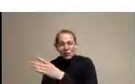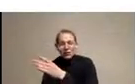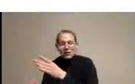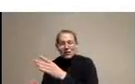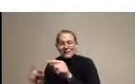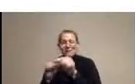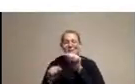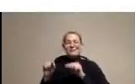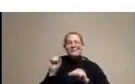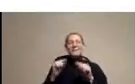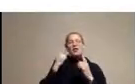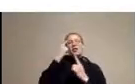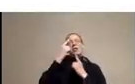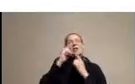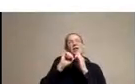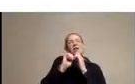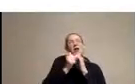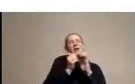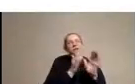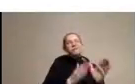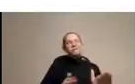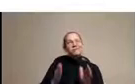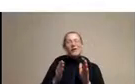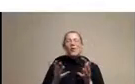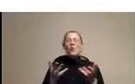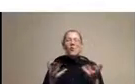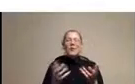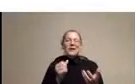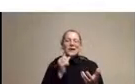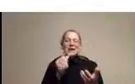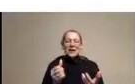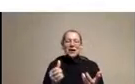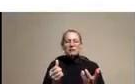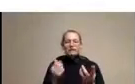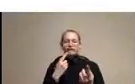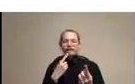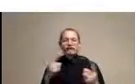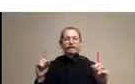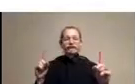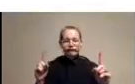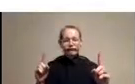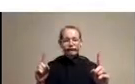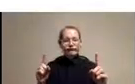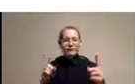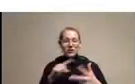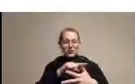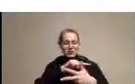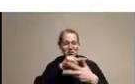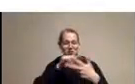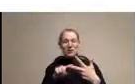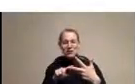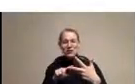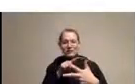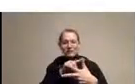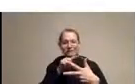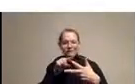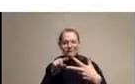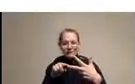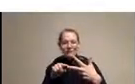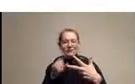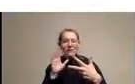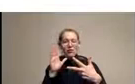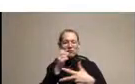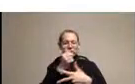go well during COVID-19. And I would argue there are three things that did not go well. Number one, the overall burden. Number two is inequities and burden. And number three,